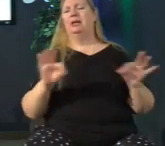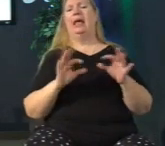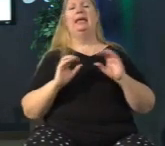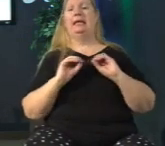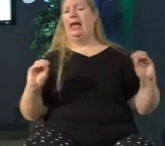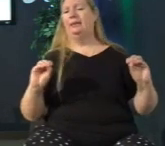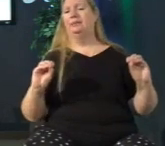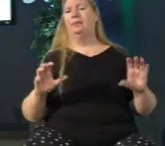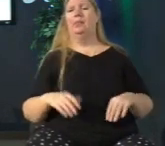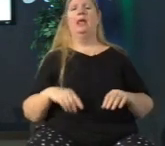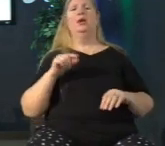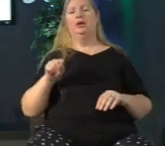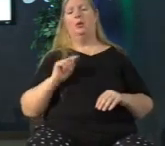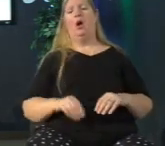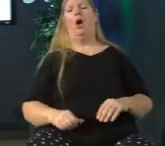that we're defeated